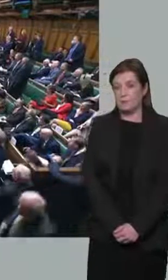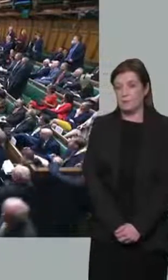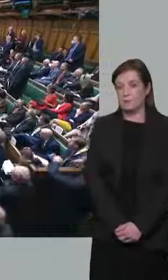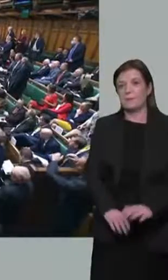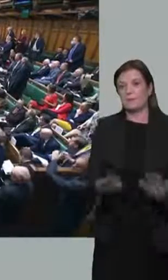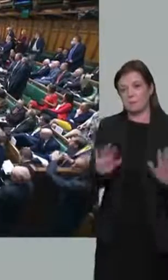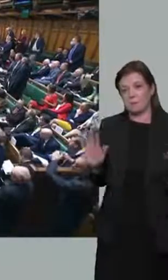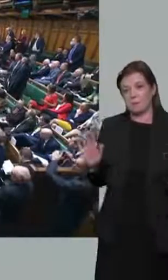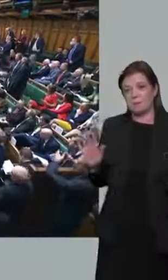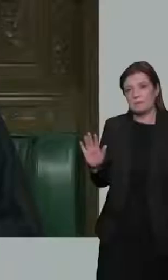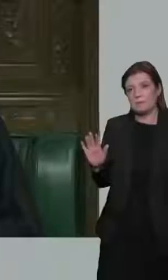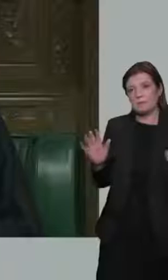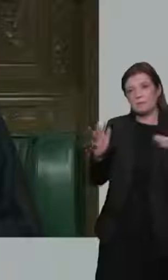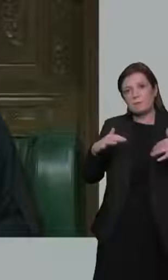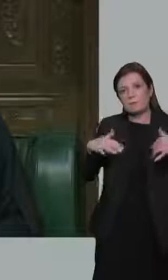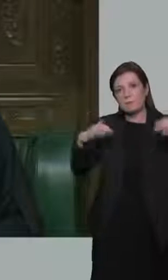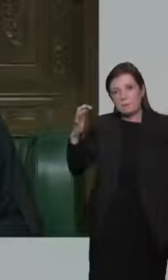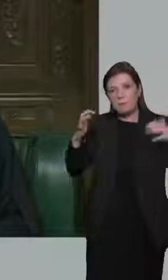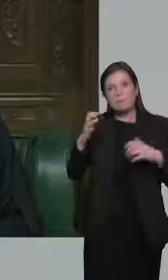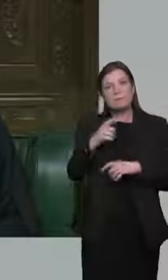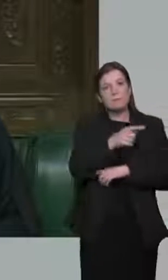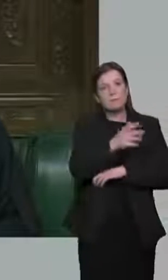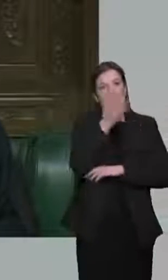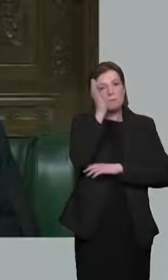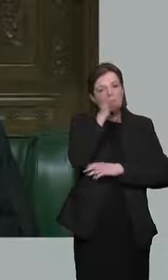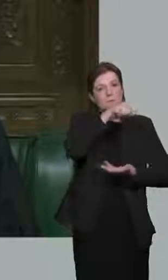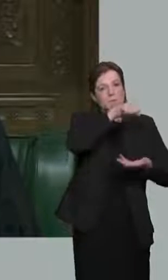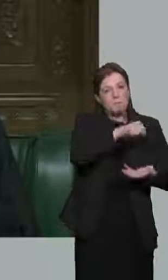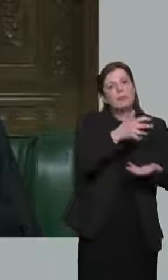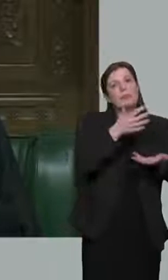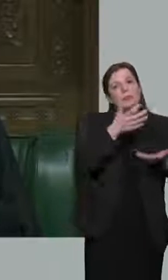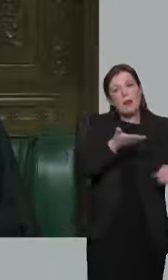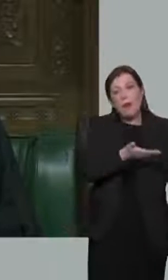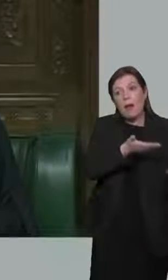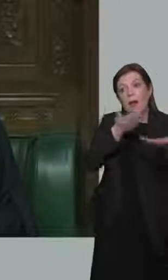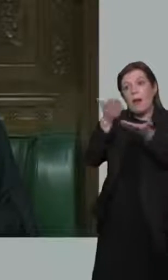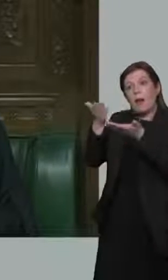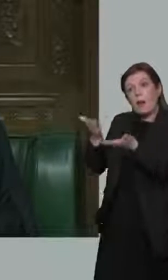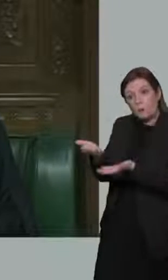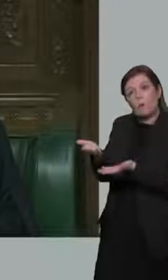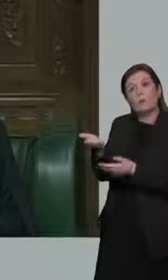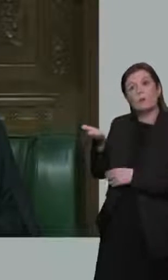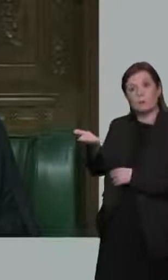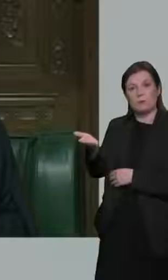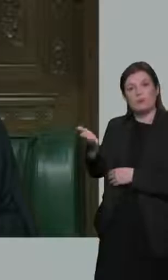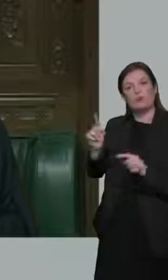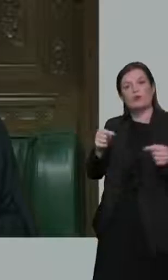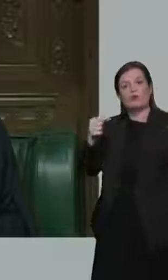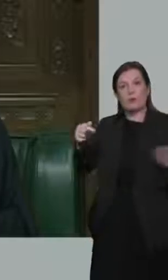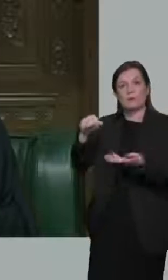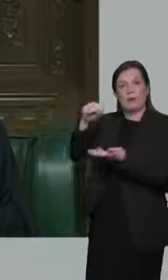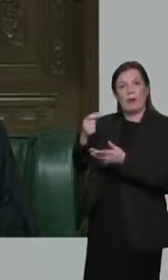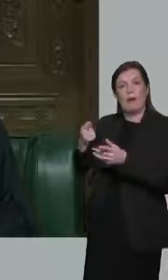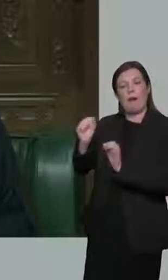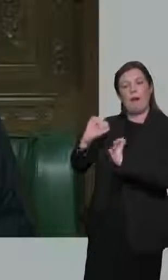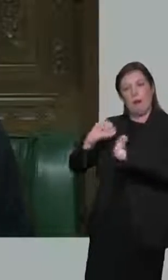Quite rightly, the House heard the Chancellor. I am now wanting to assure the same respect to the shadow of the Chancellor